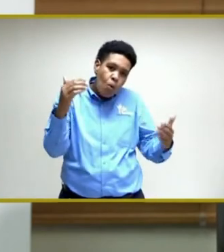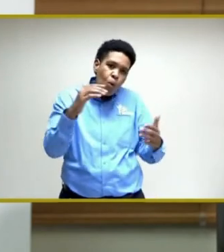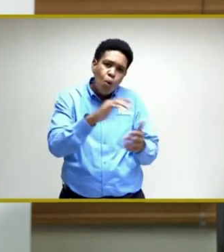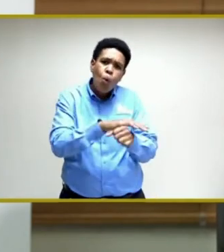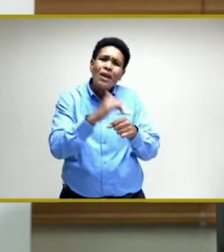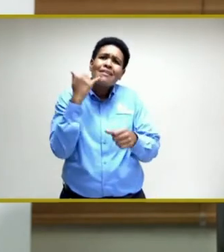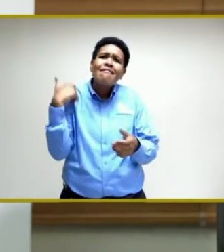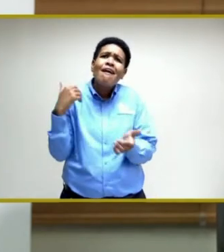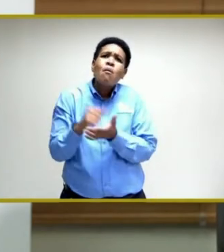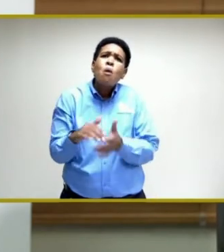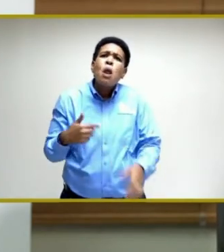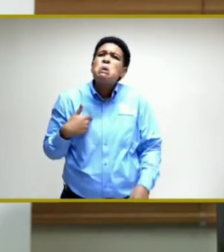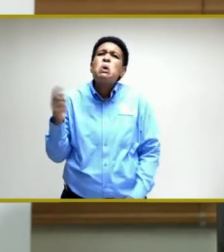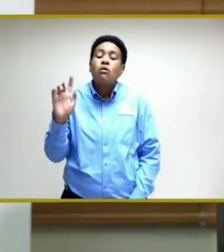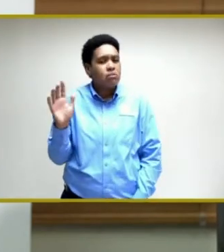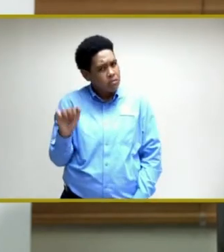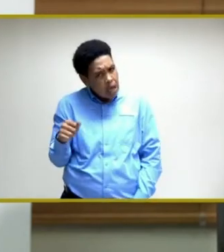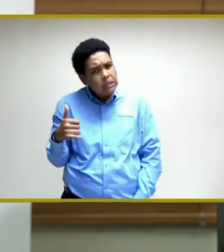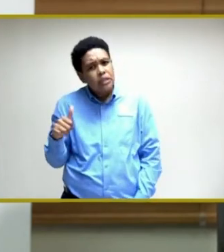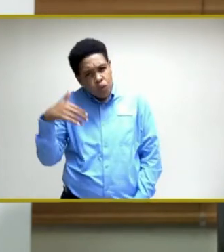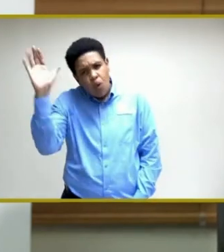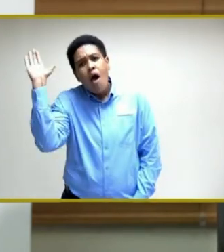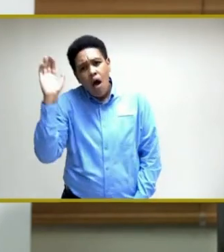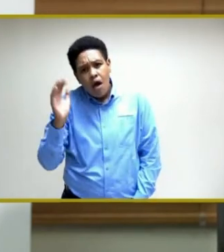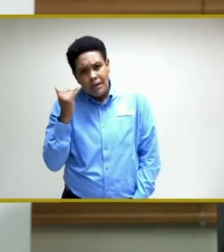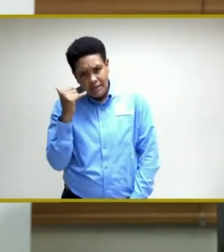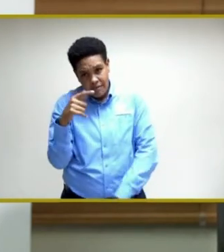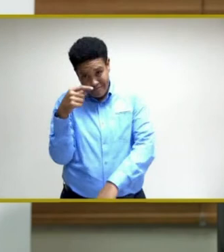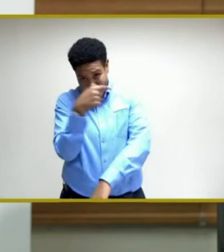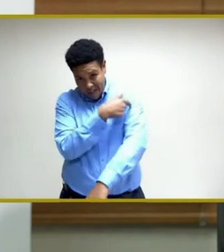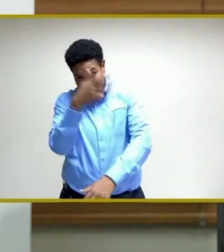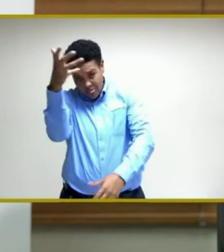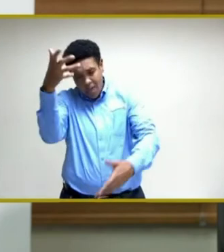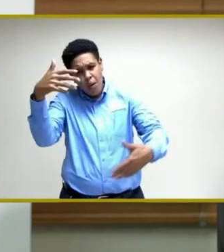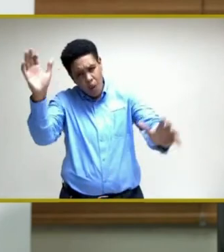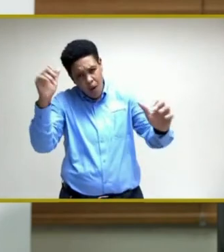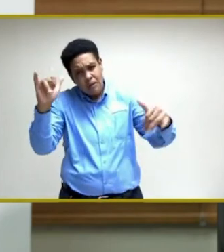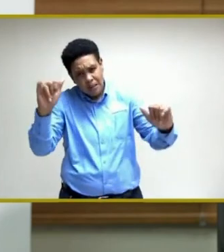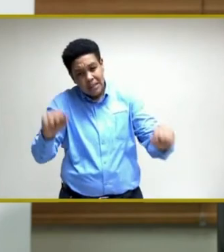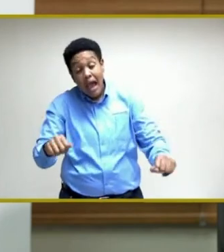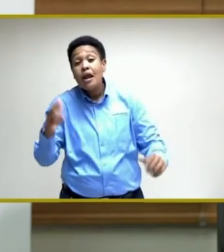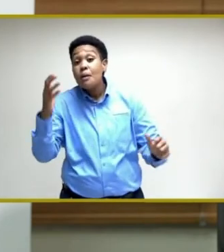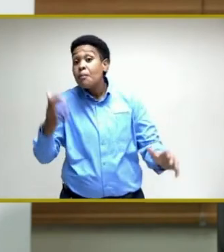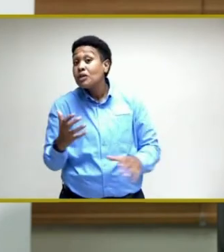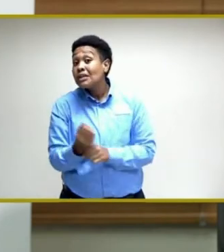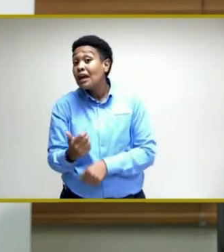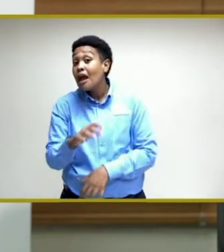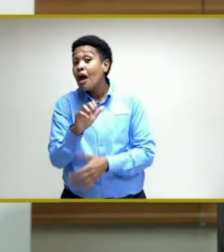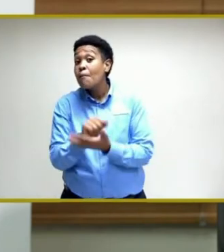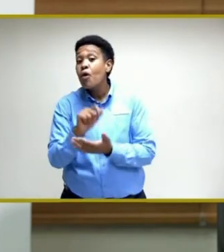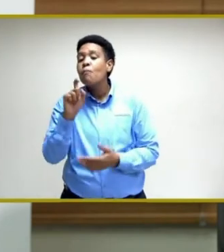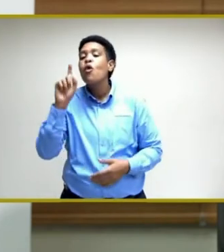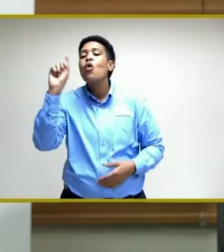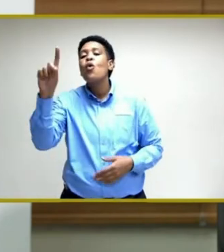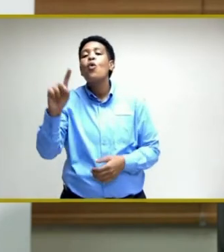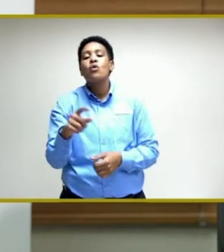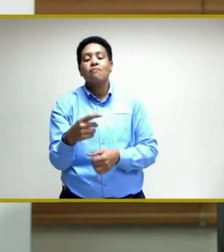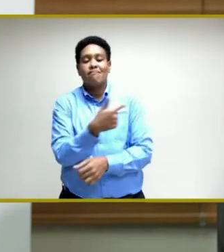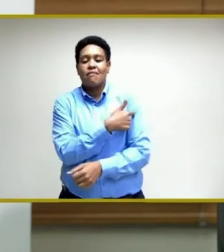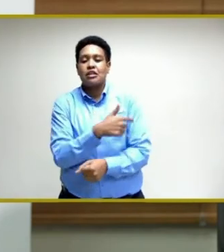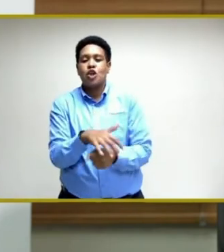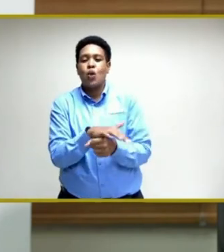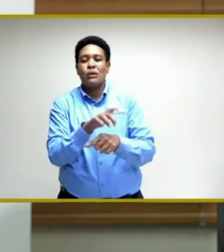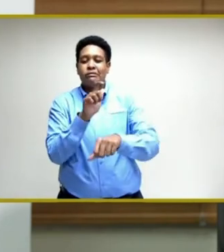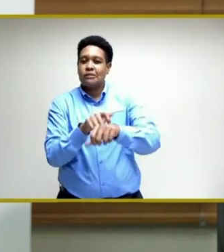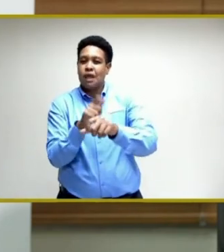where vaccines are being administered. Once persons have received their appointment, they are to visit their vaccination site on